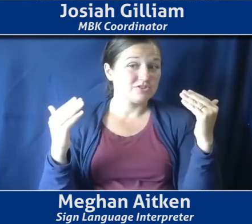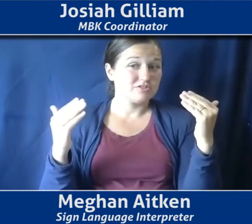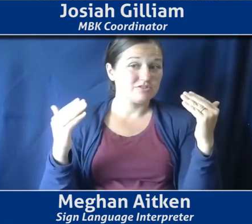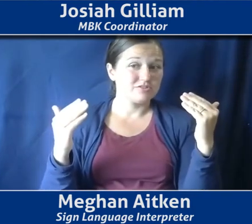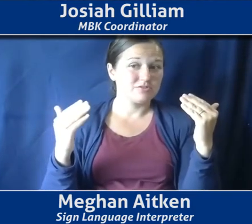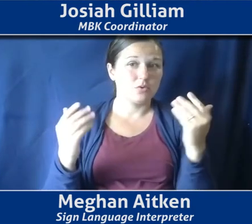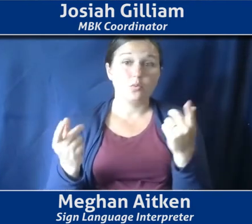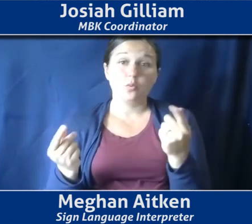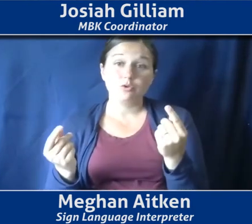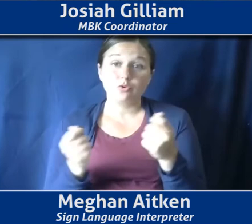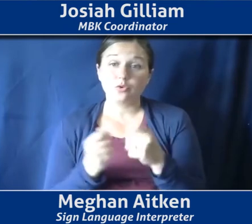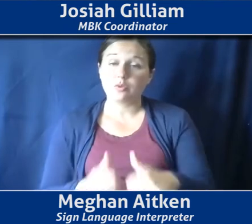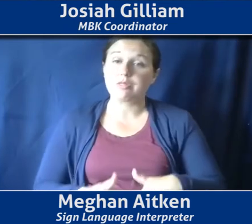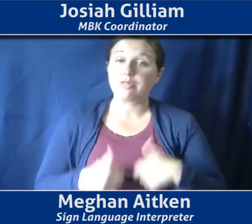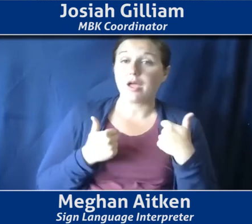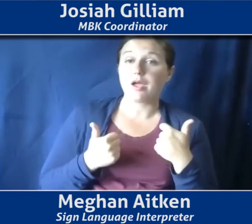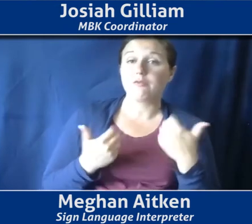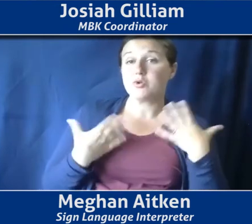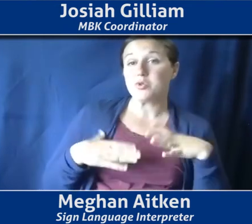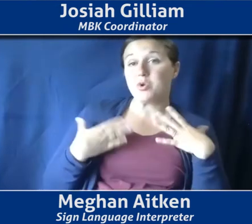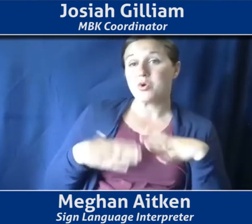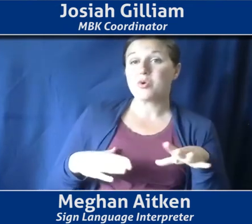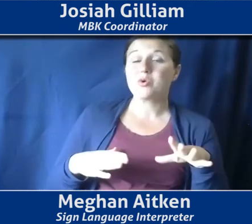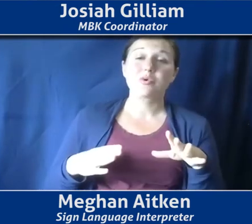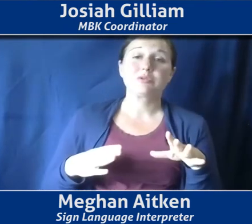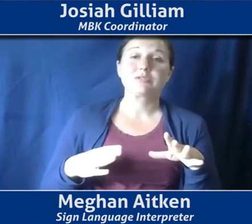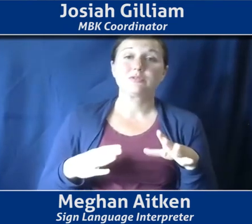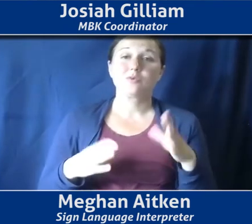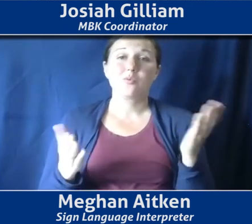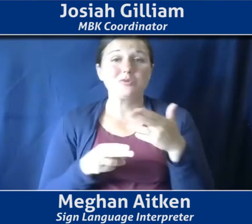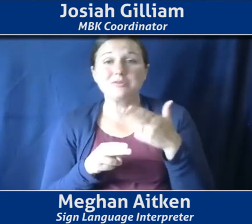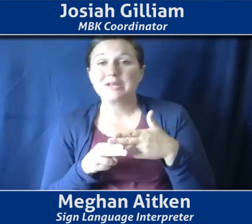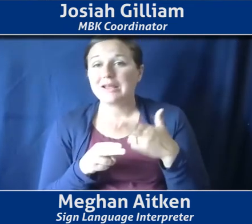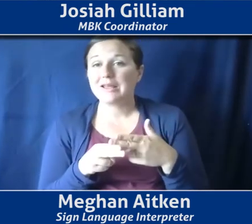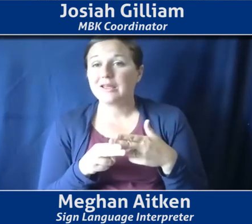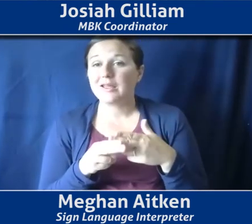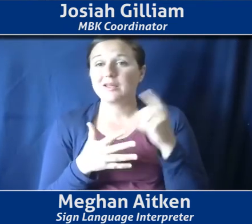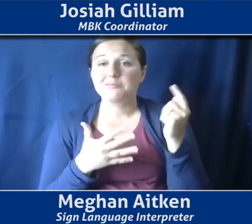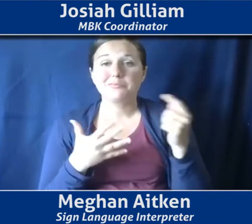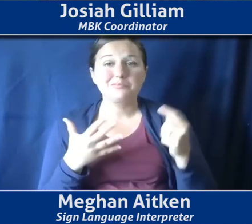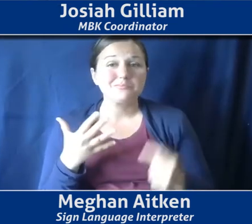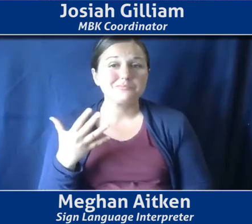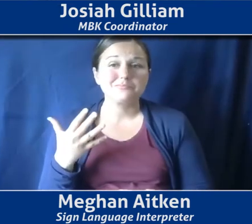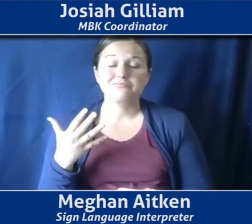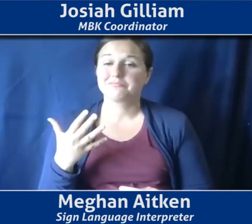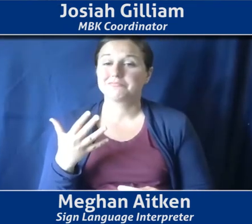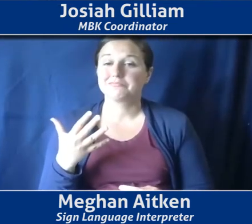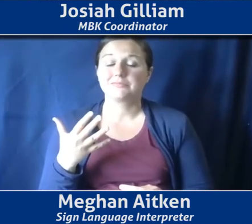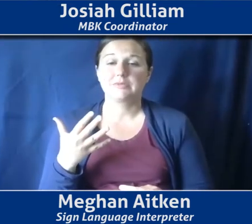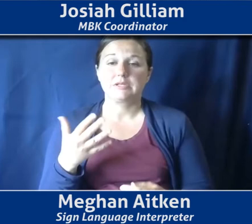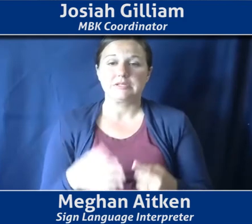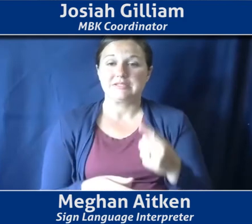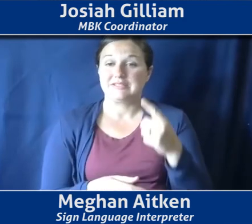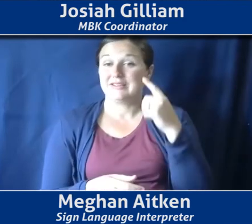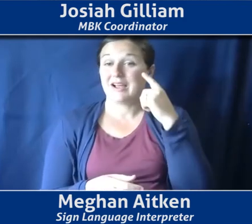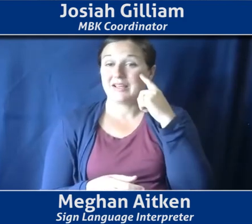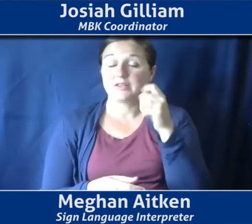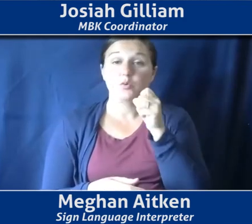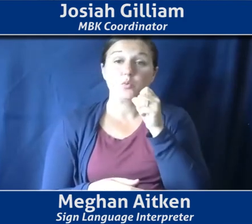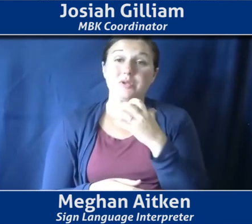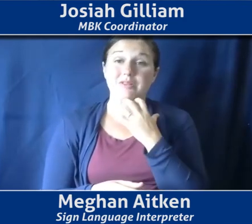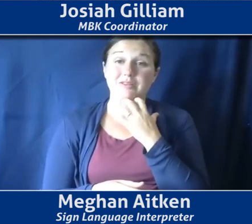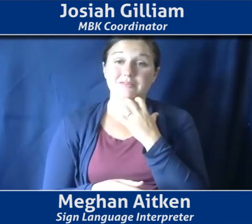do in your life, what kind of clothing you're going to wear, what your name is going to be, all of those things. And, um, you know, I think that it was a really valuable